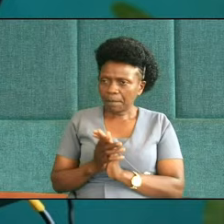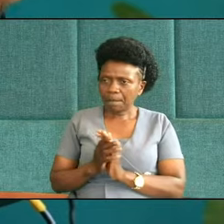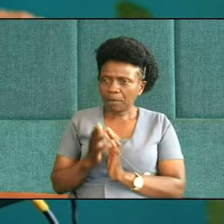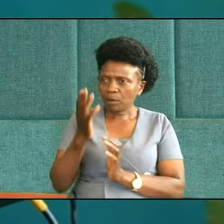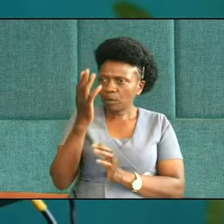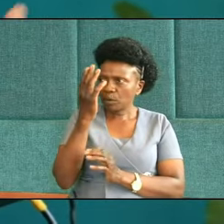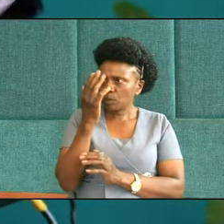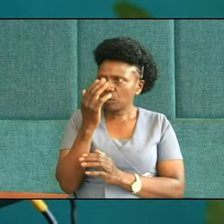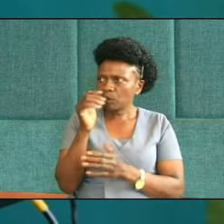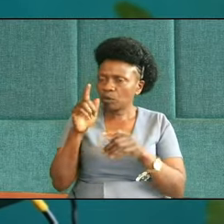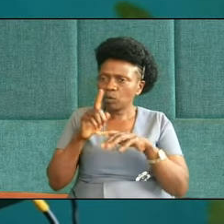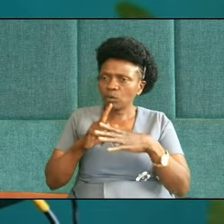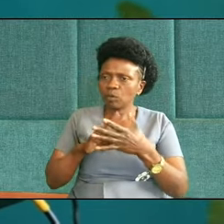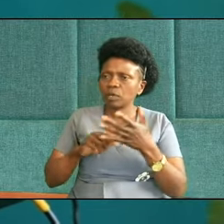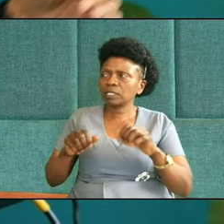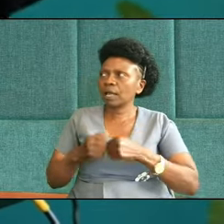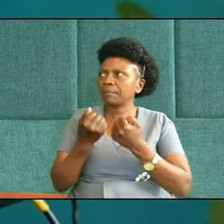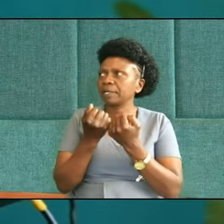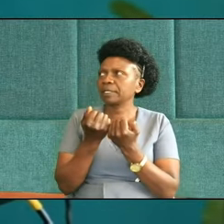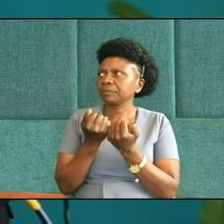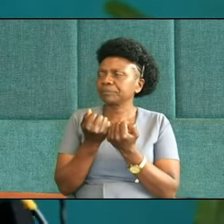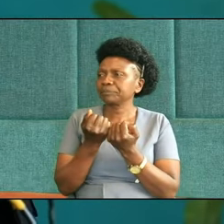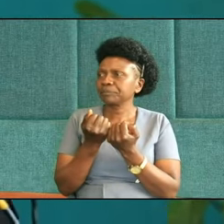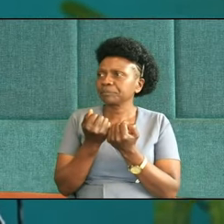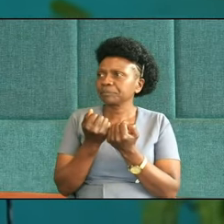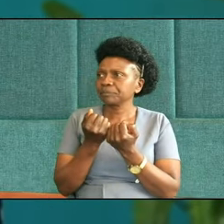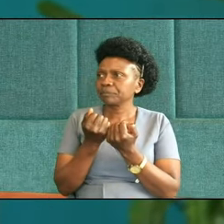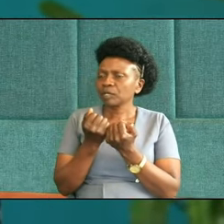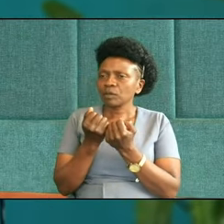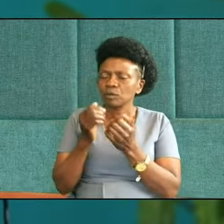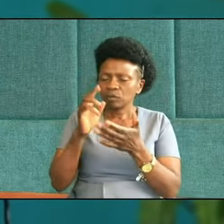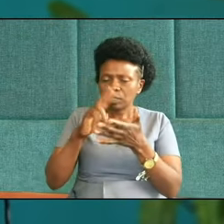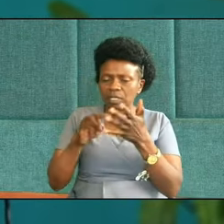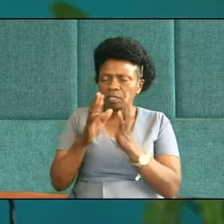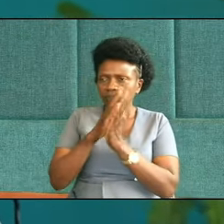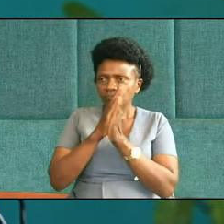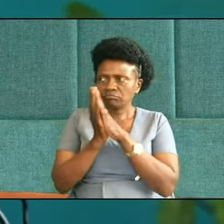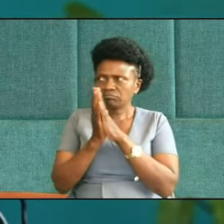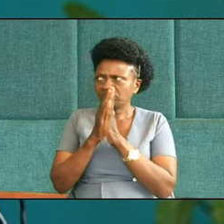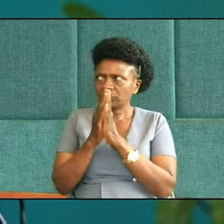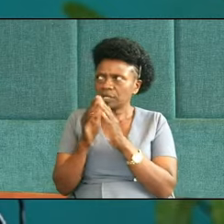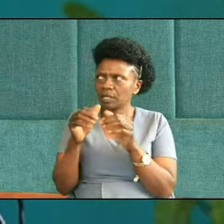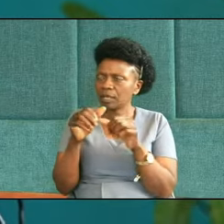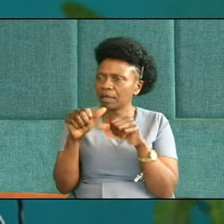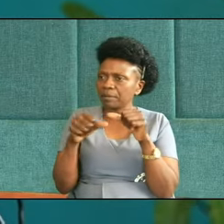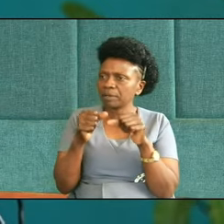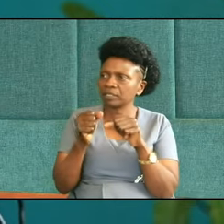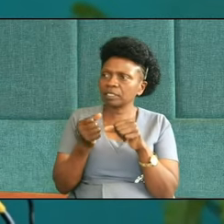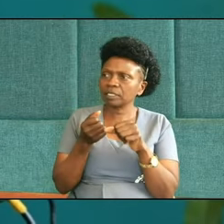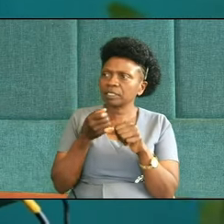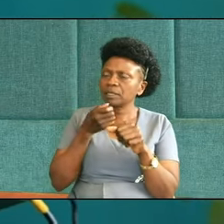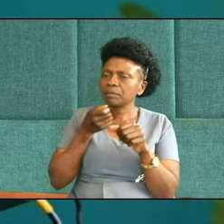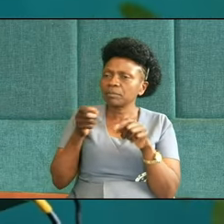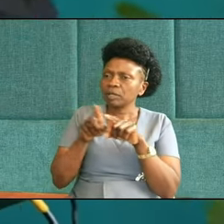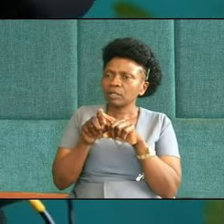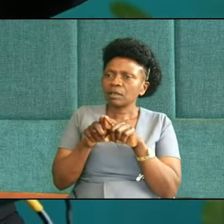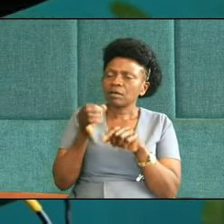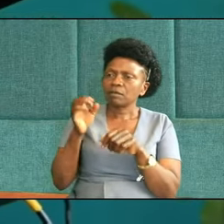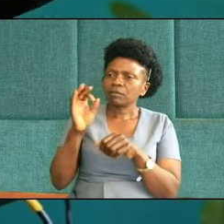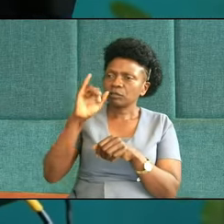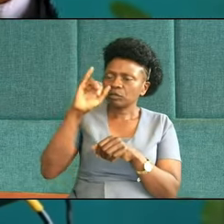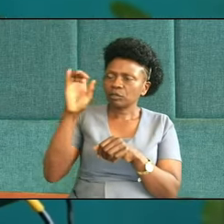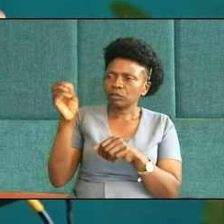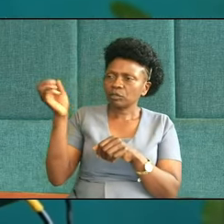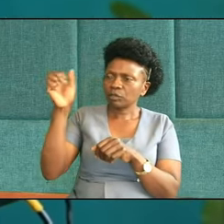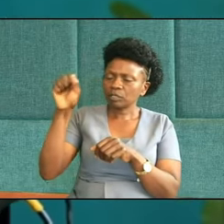Why not the other brothers? Of course, we have to remember part of the back story when they had taken their brother Joseph, they'd thrown him into the pit, then